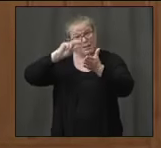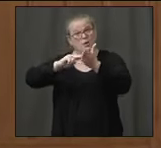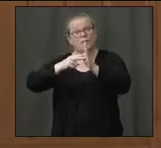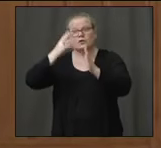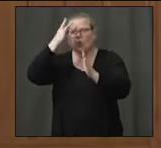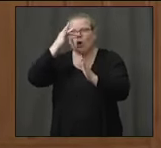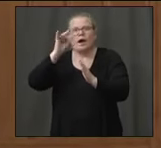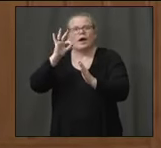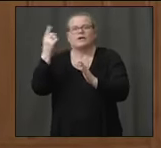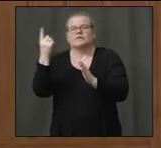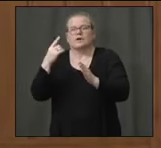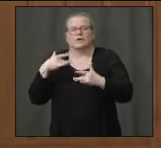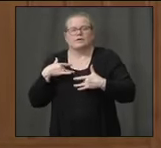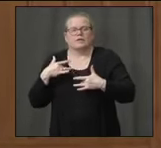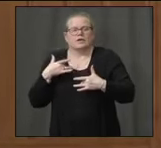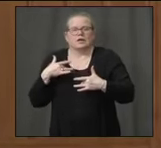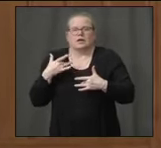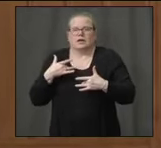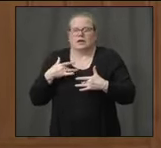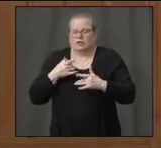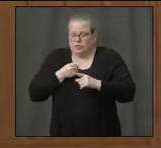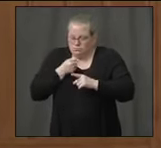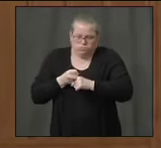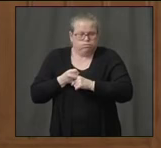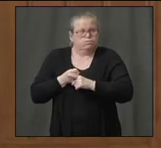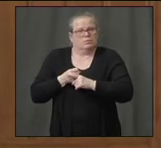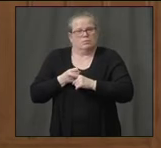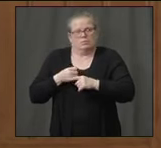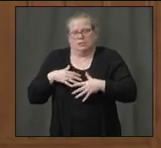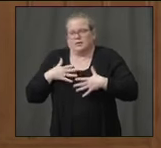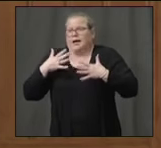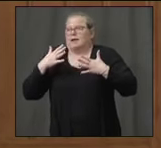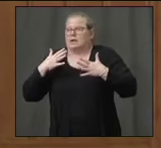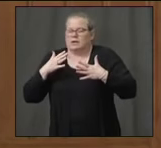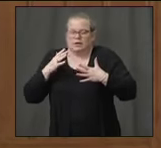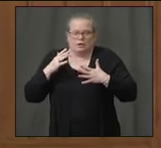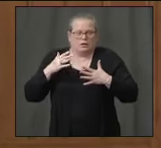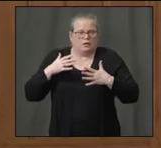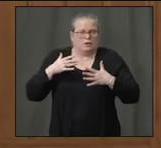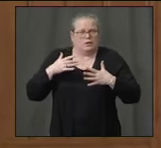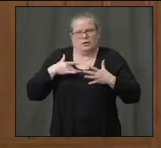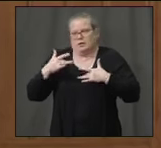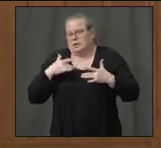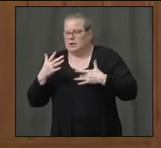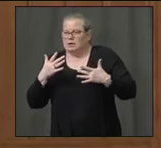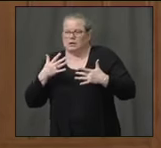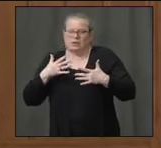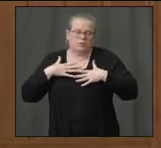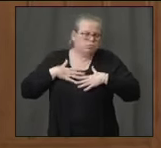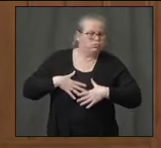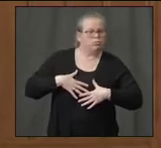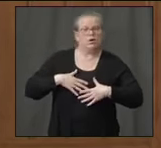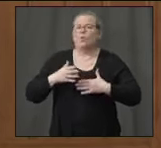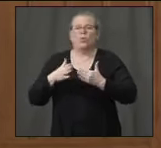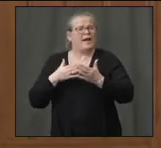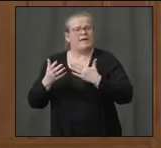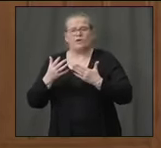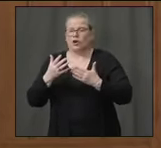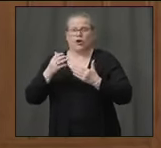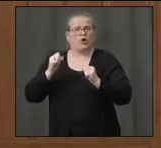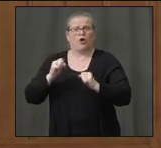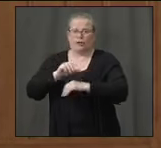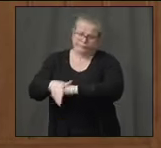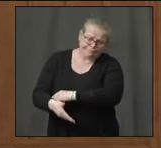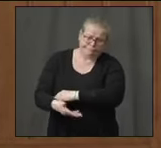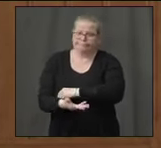has anxiety, onset of whatever the symptom may be. But for whatever the purpose, they need to be able to access clinicians and providers. And it